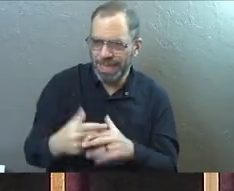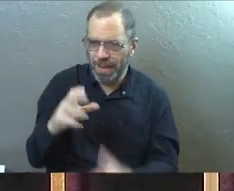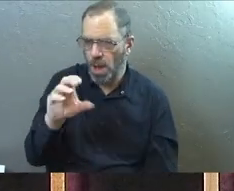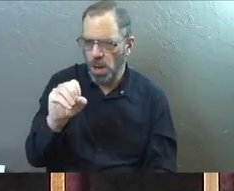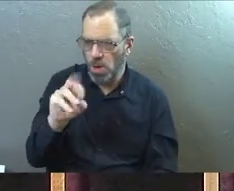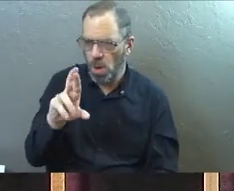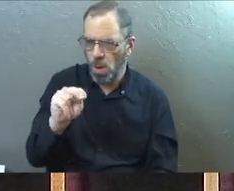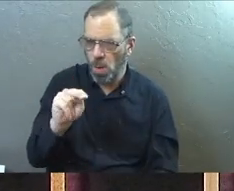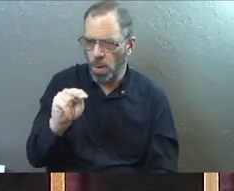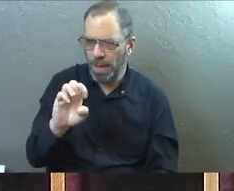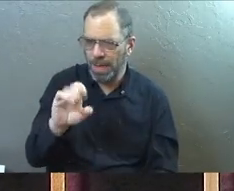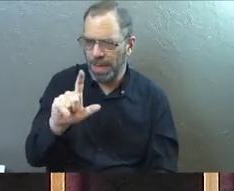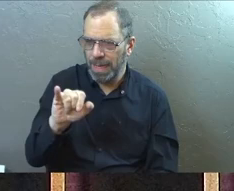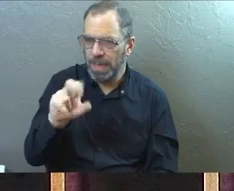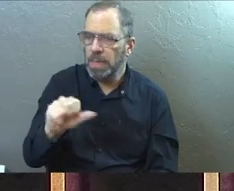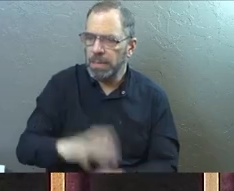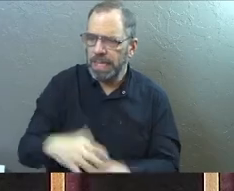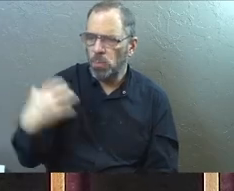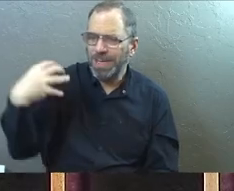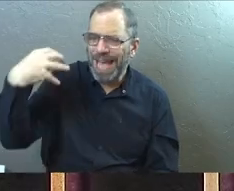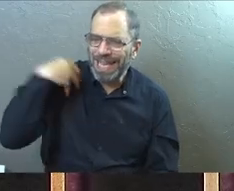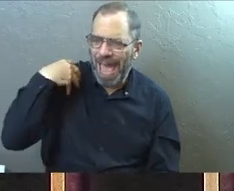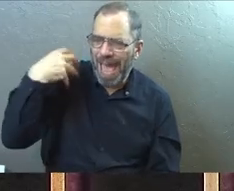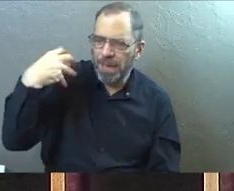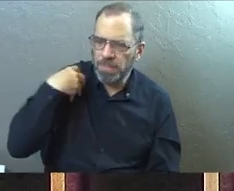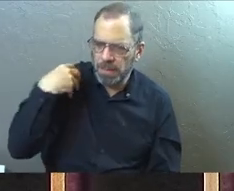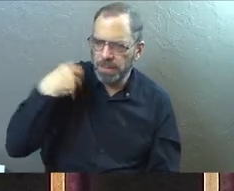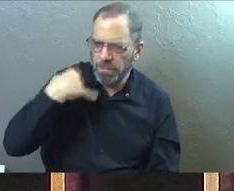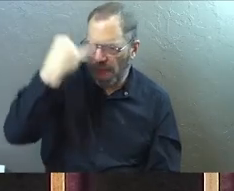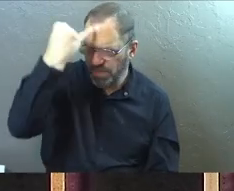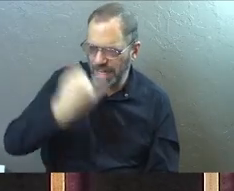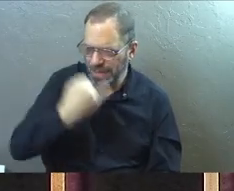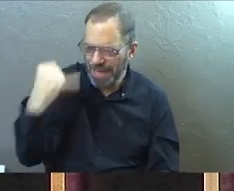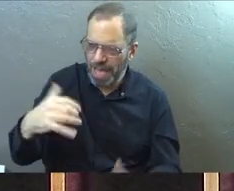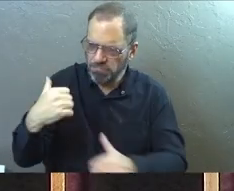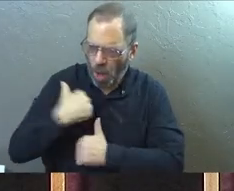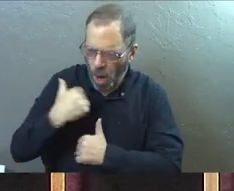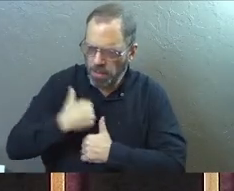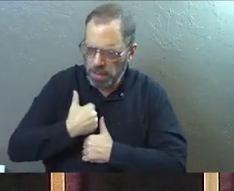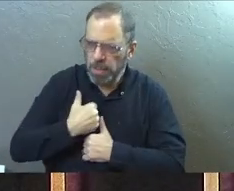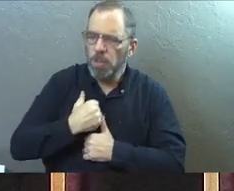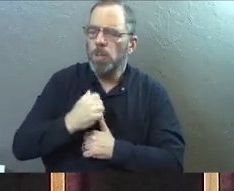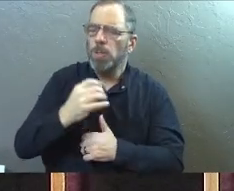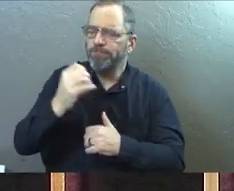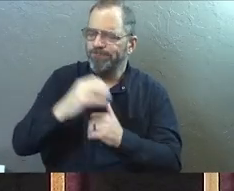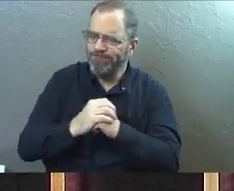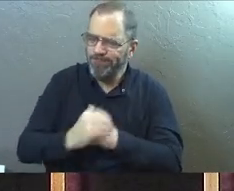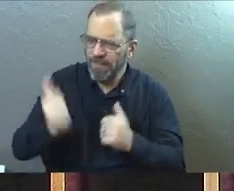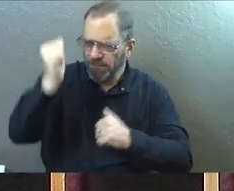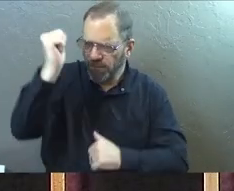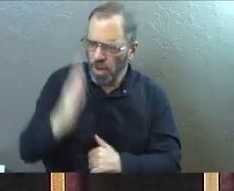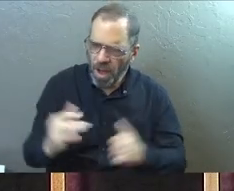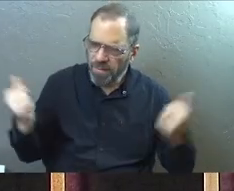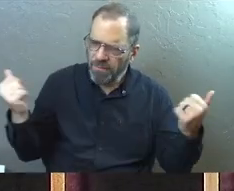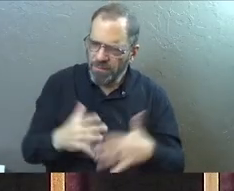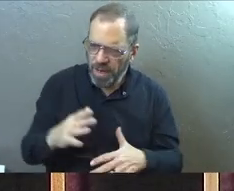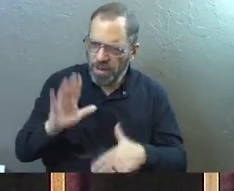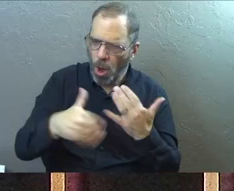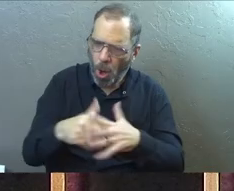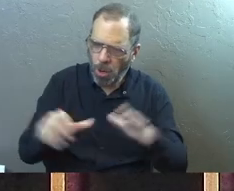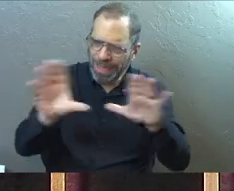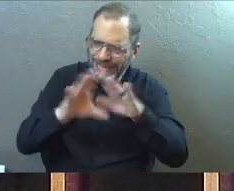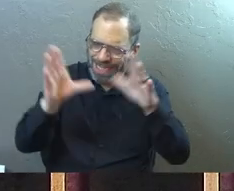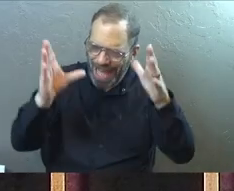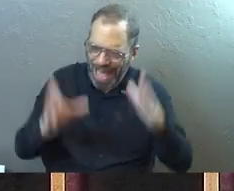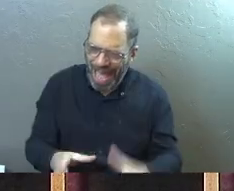Cornelius. He was captain of the Italian regiment. He was a devout, God-fearing man, as was everyone in his